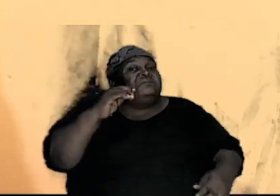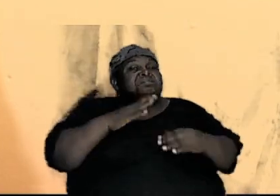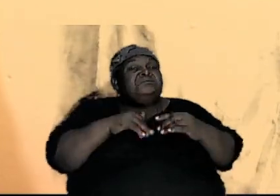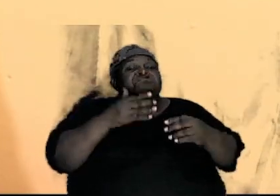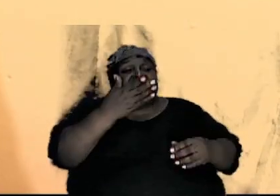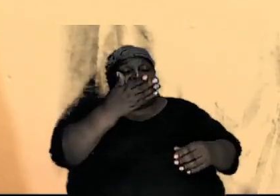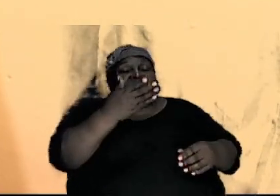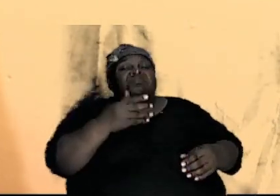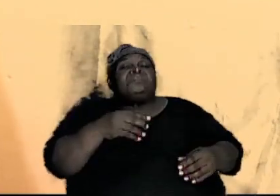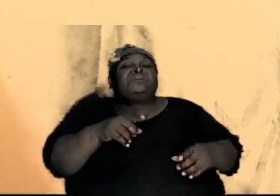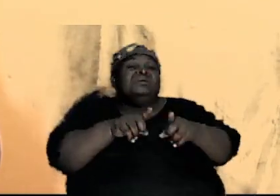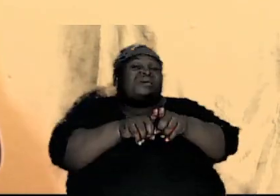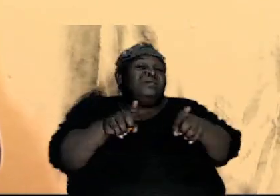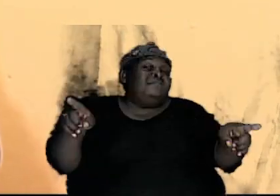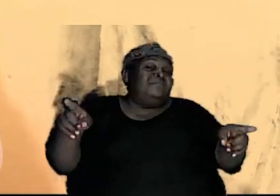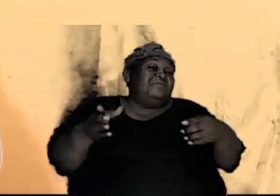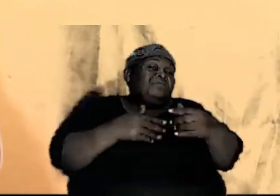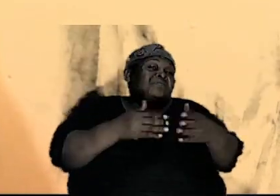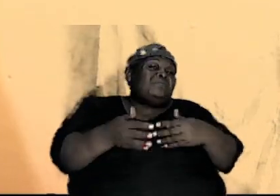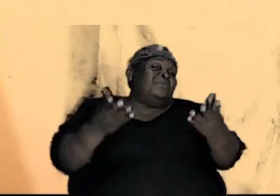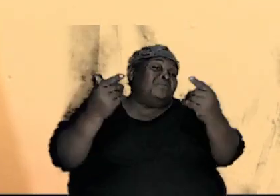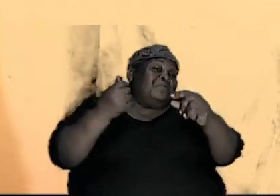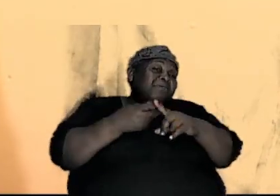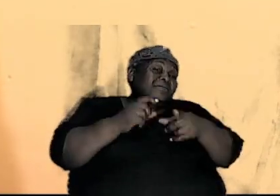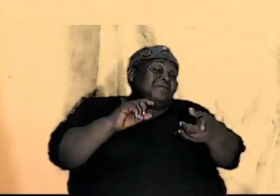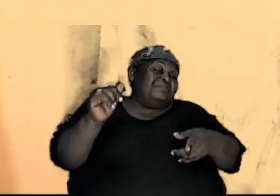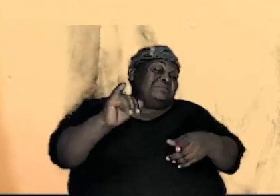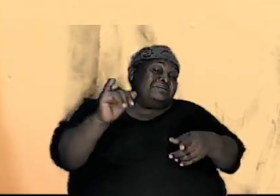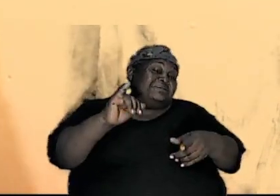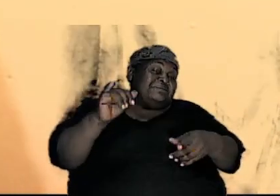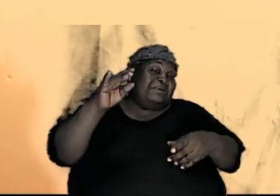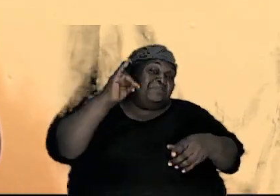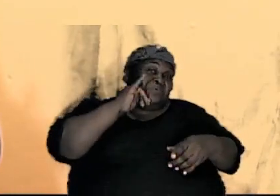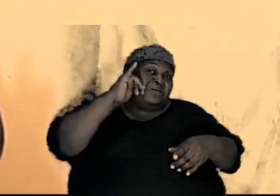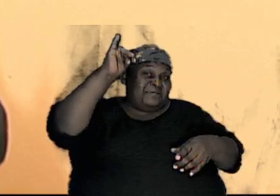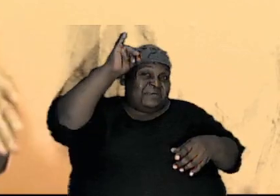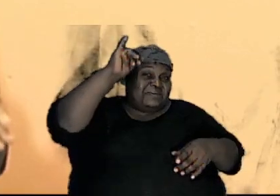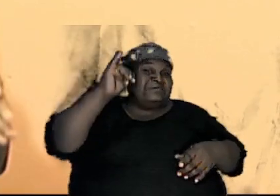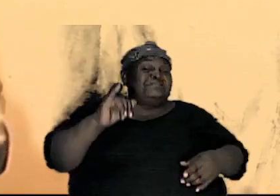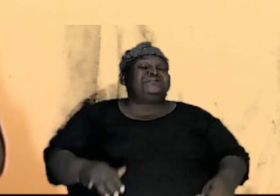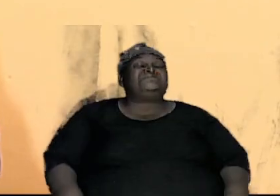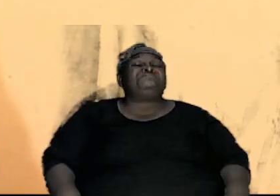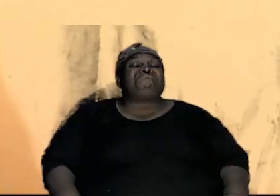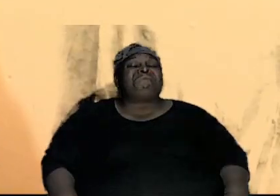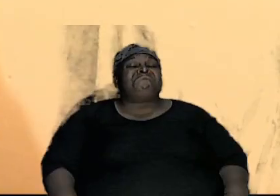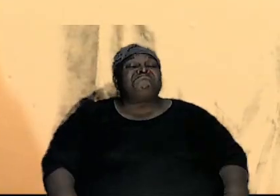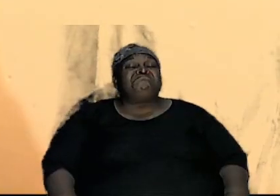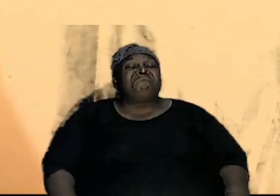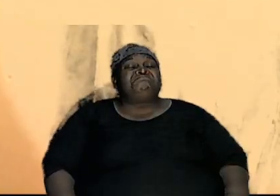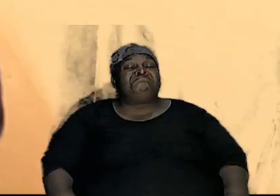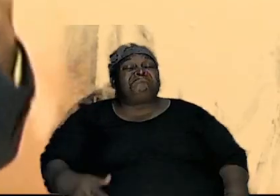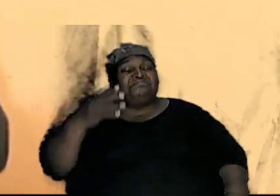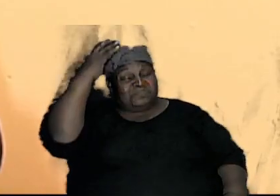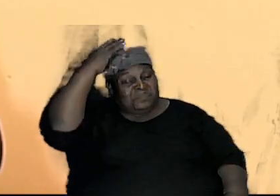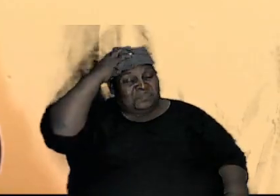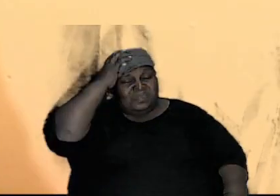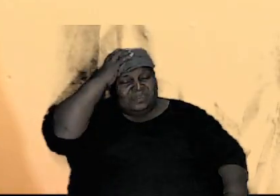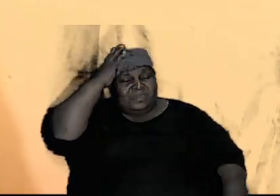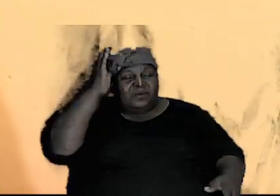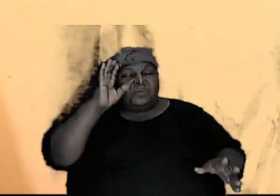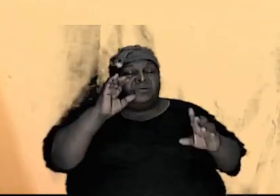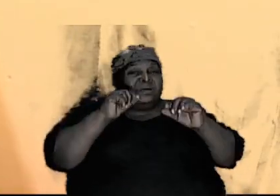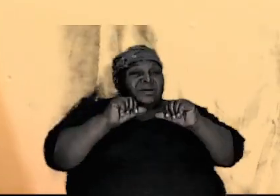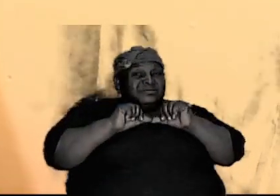we were just different though we came from the same parents but so that is just putting it in a mild way but then we go further now